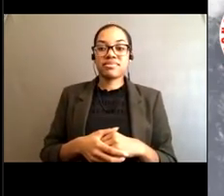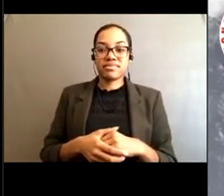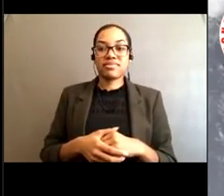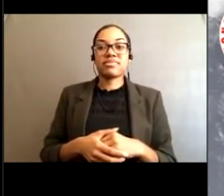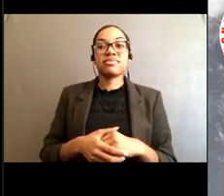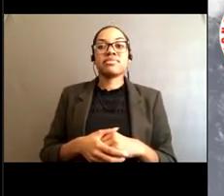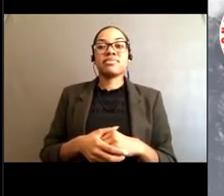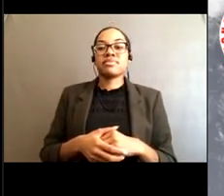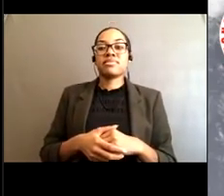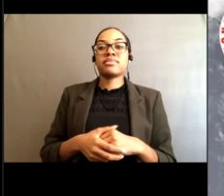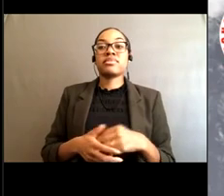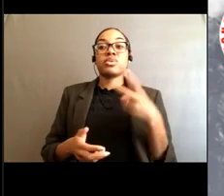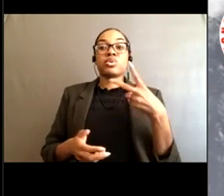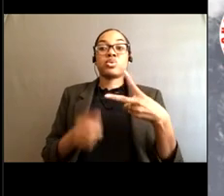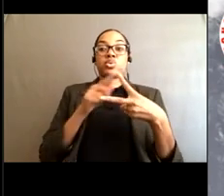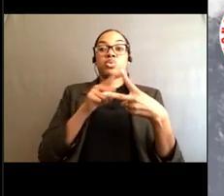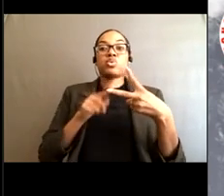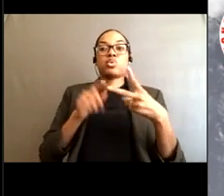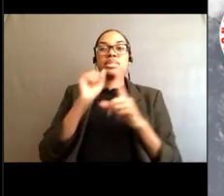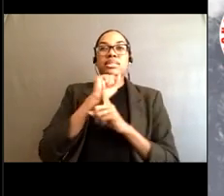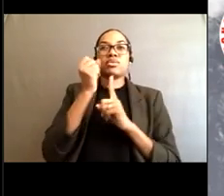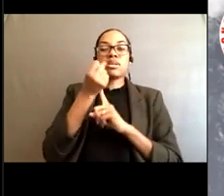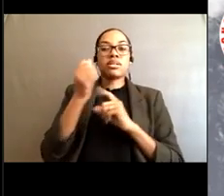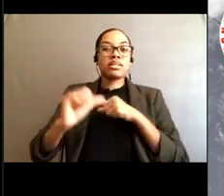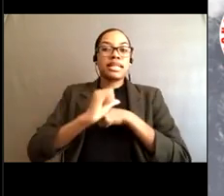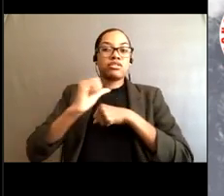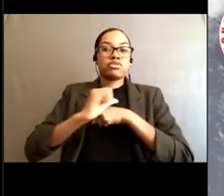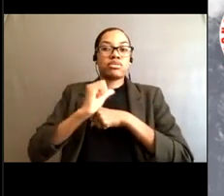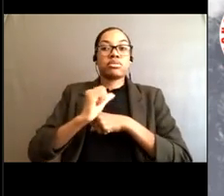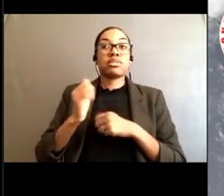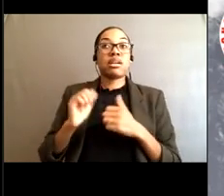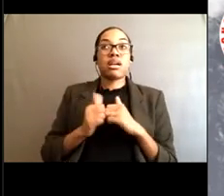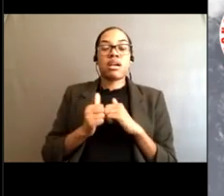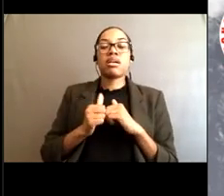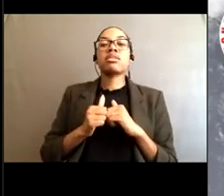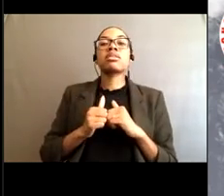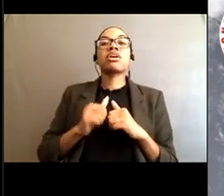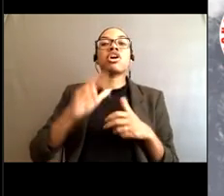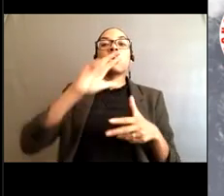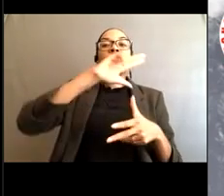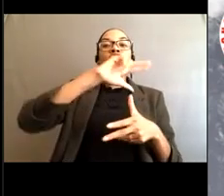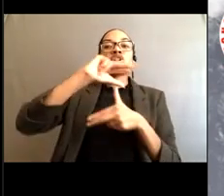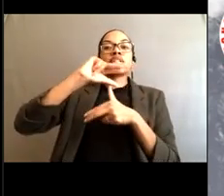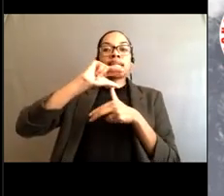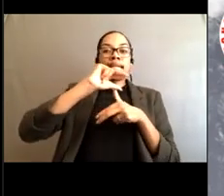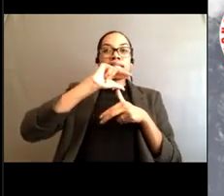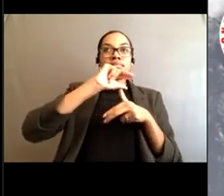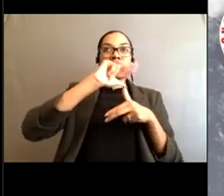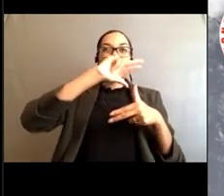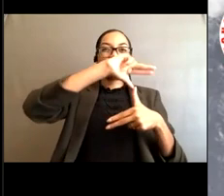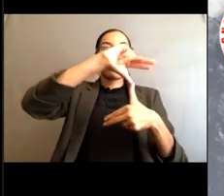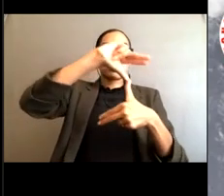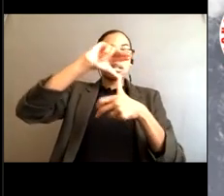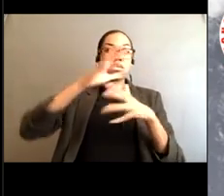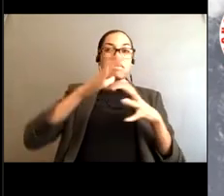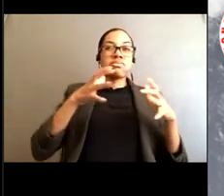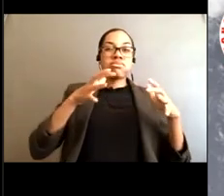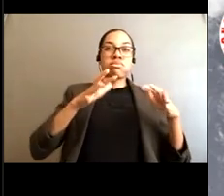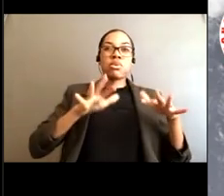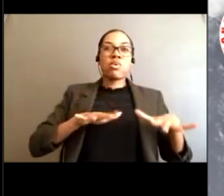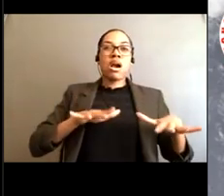are long period swells from distant hurricanes and clear weather days following a storm.